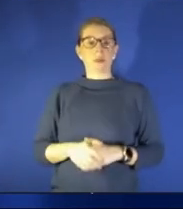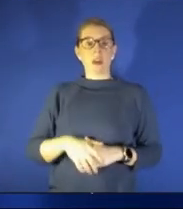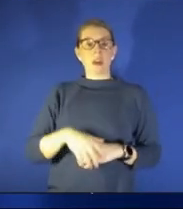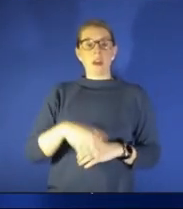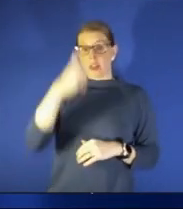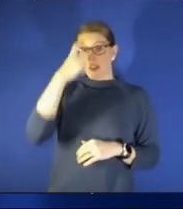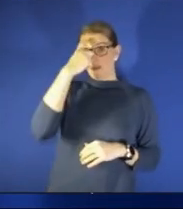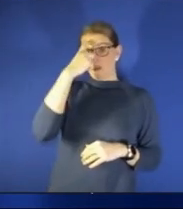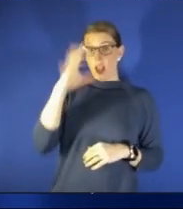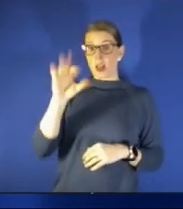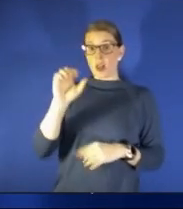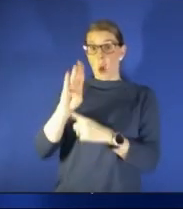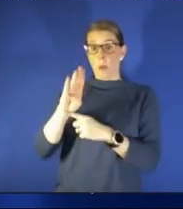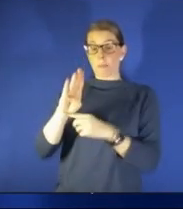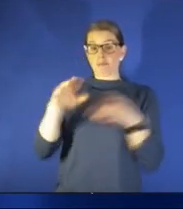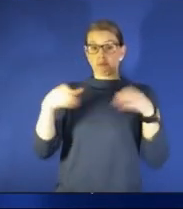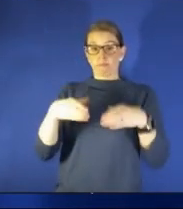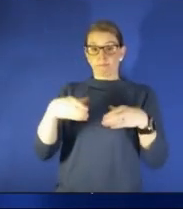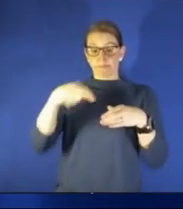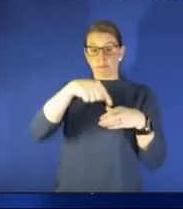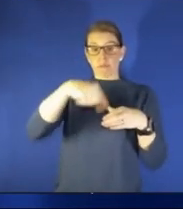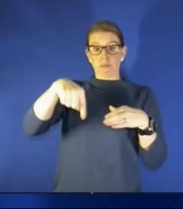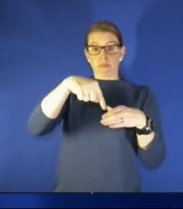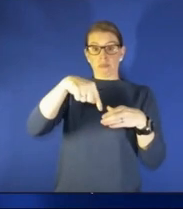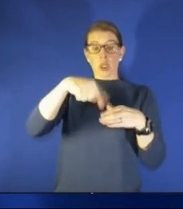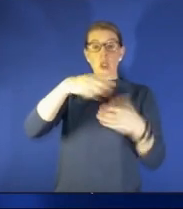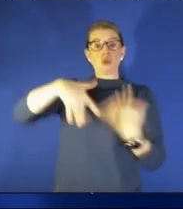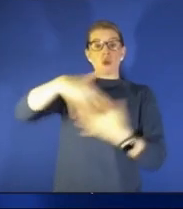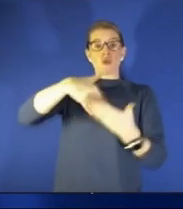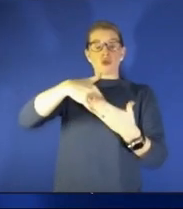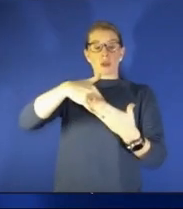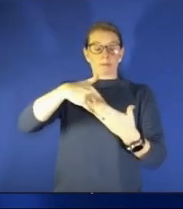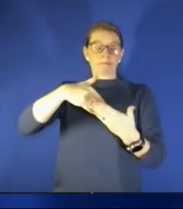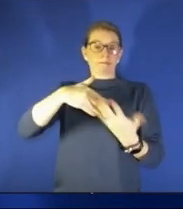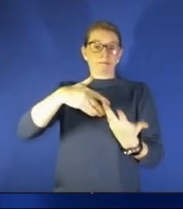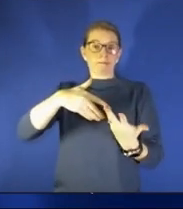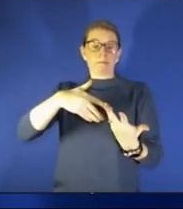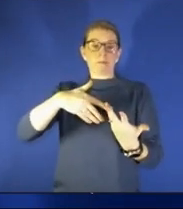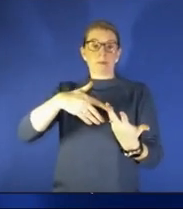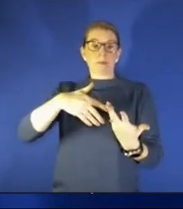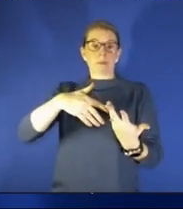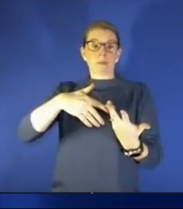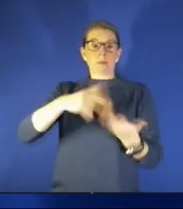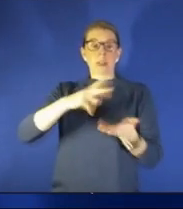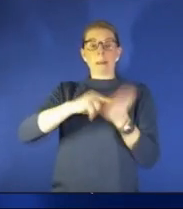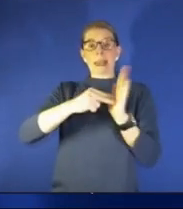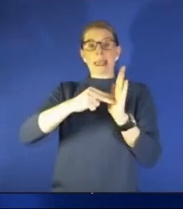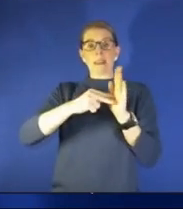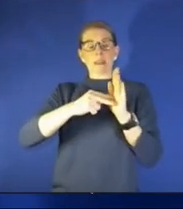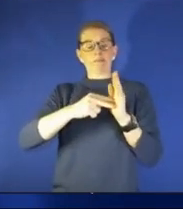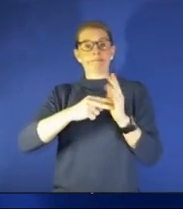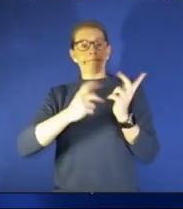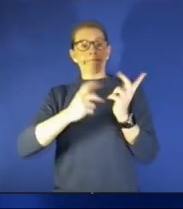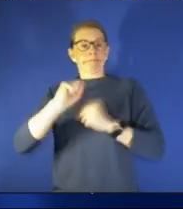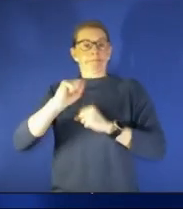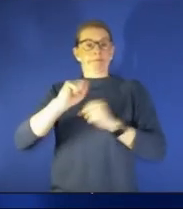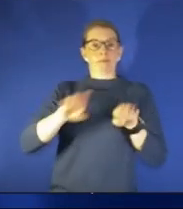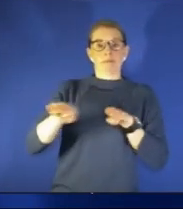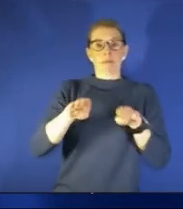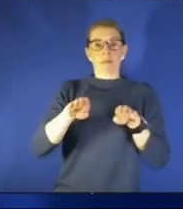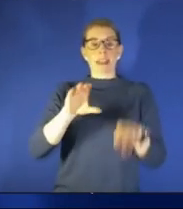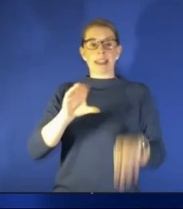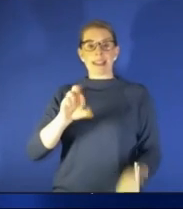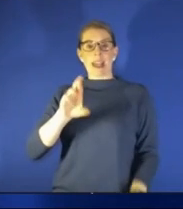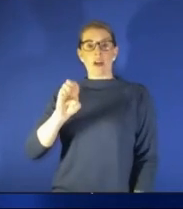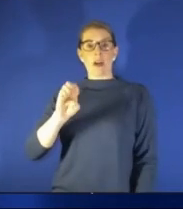in uh social interactions uh inhibition of behaviors and also the cerebellum which is important for